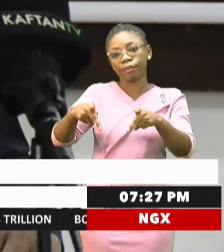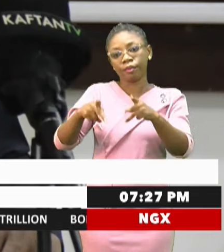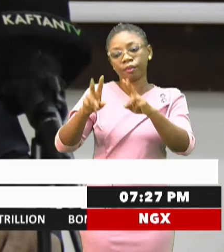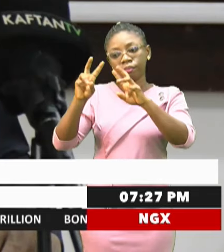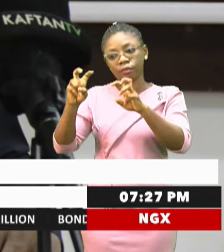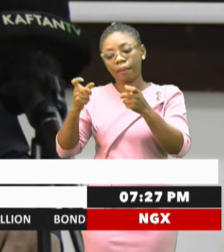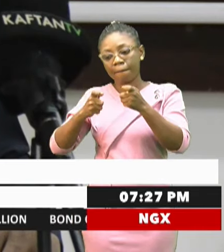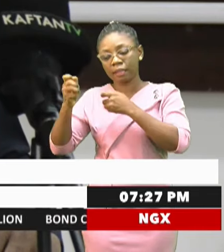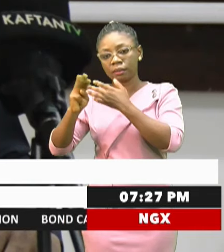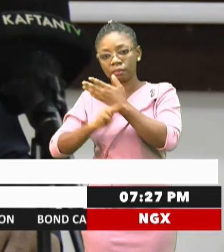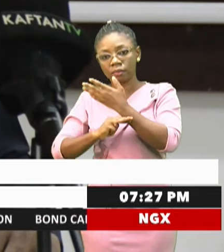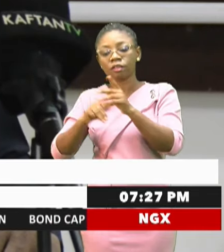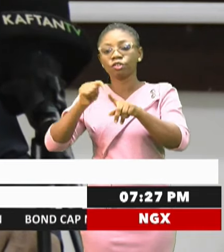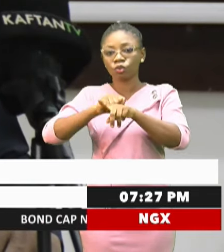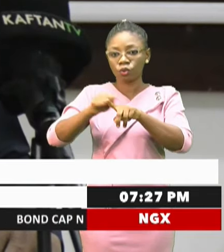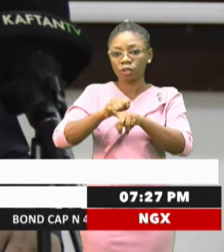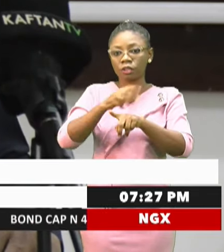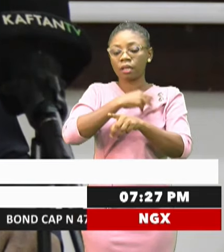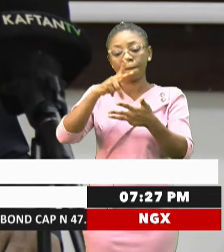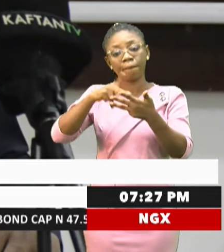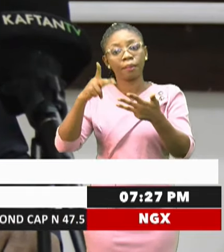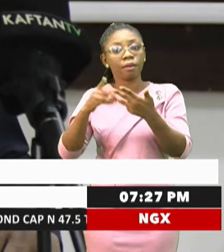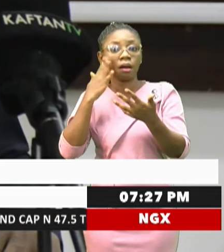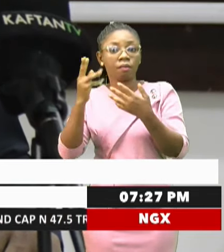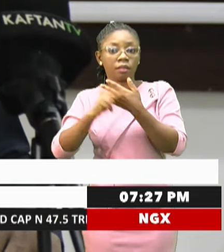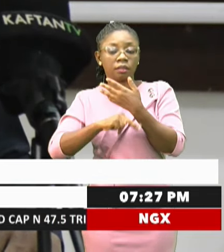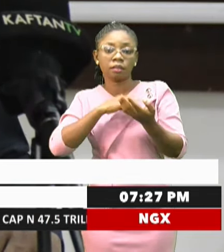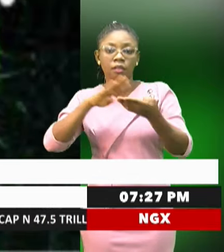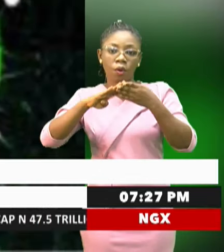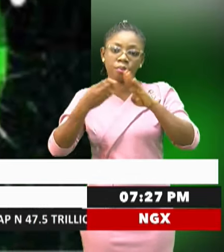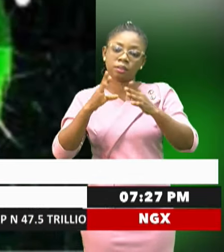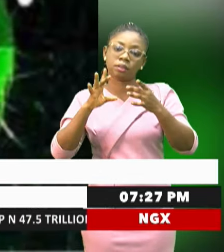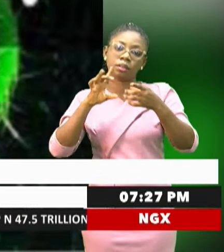training and intensify public awareness and community engagement activities.